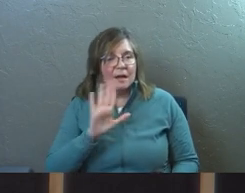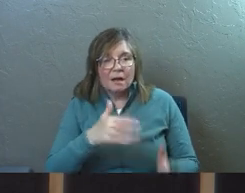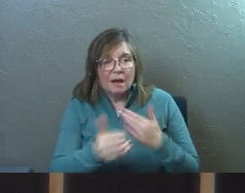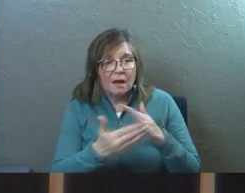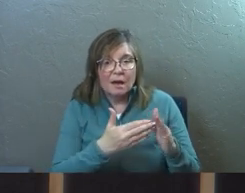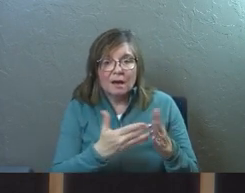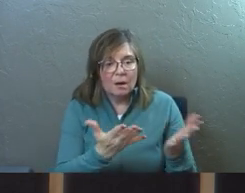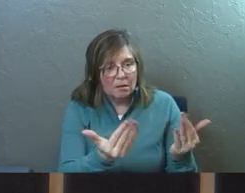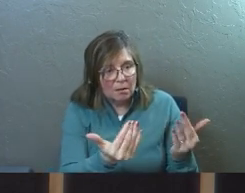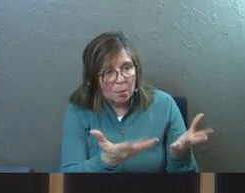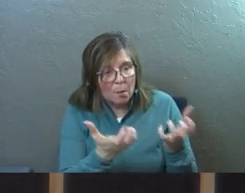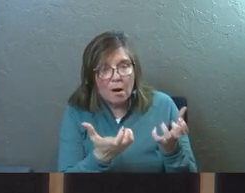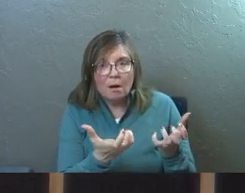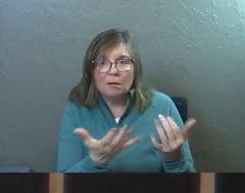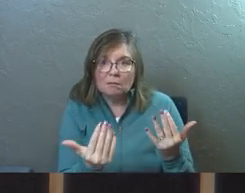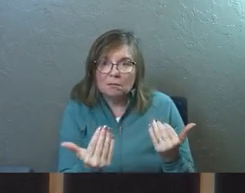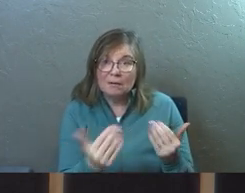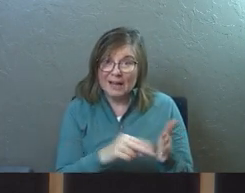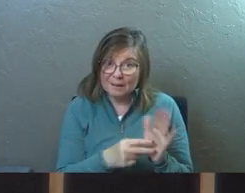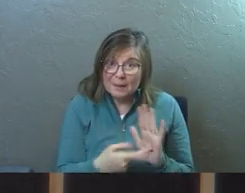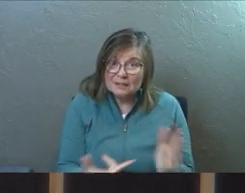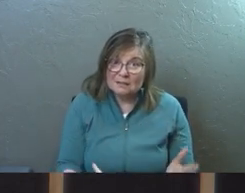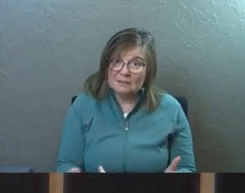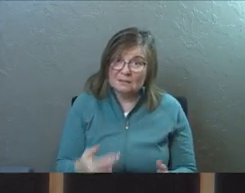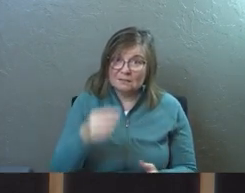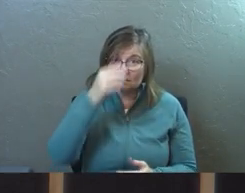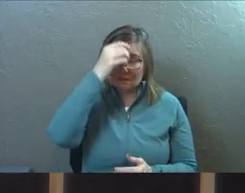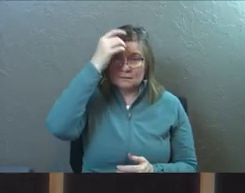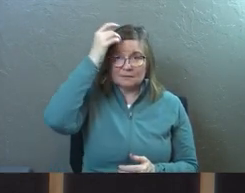whoever. And he meant it.